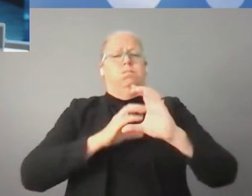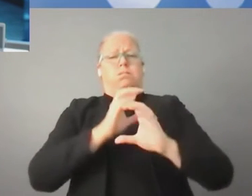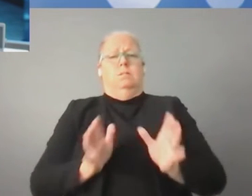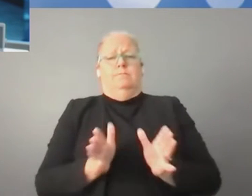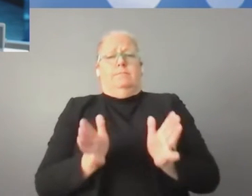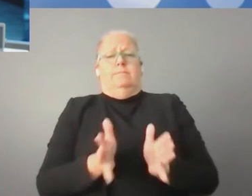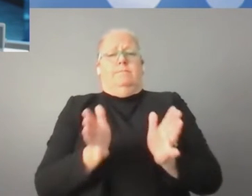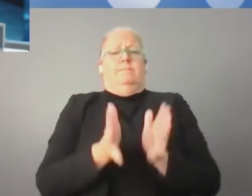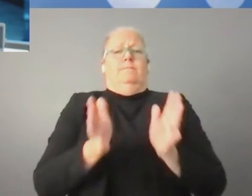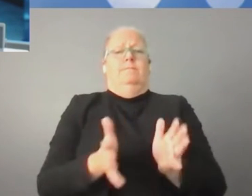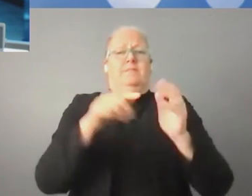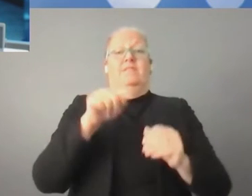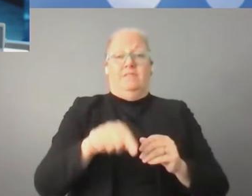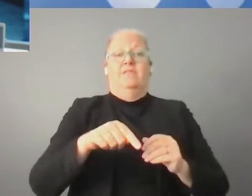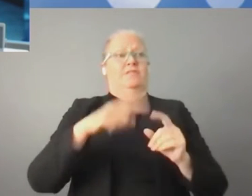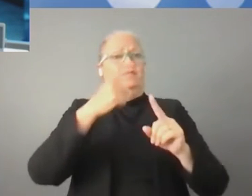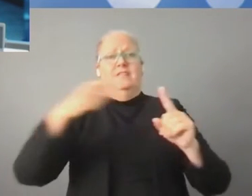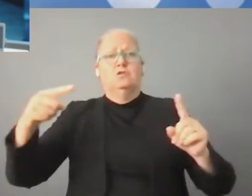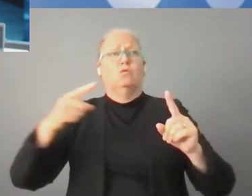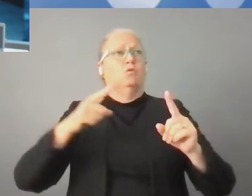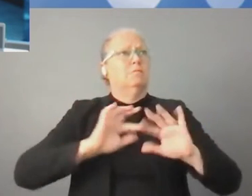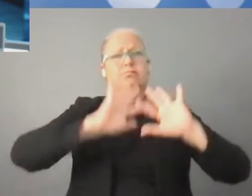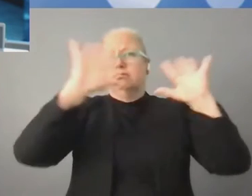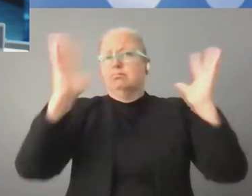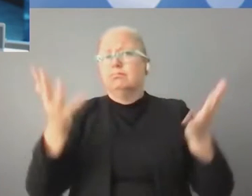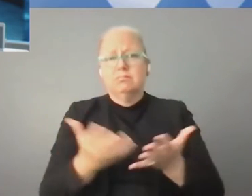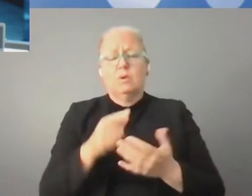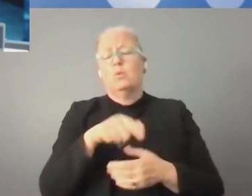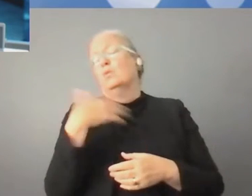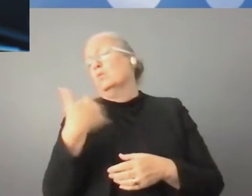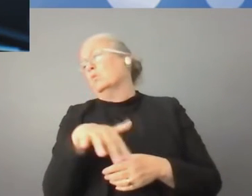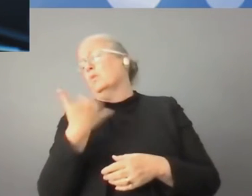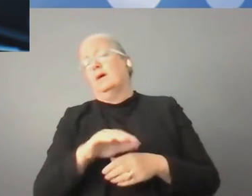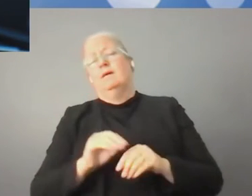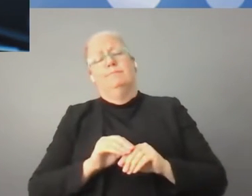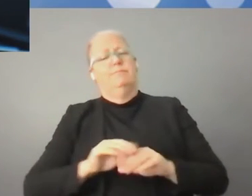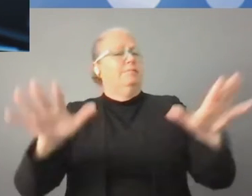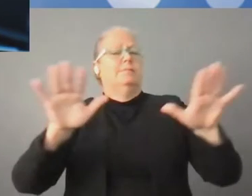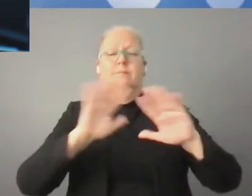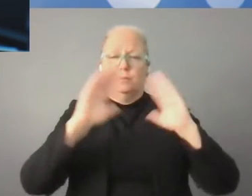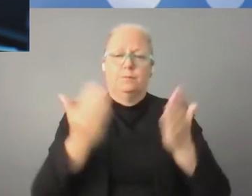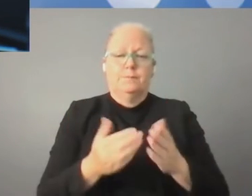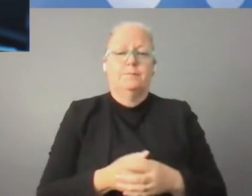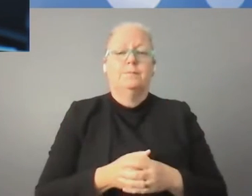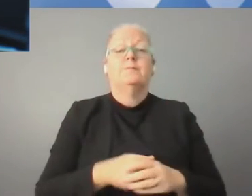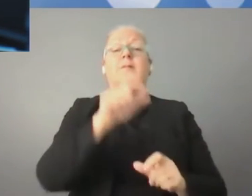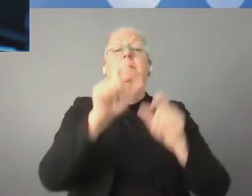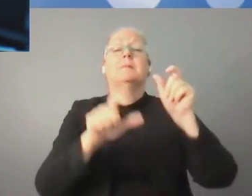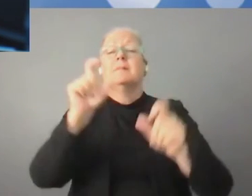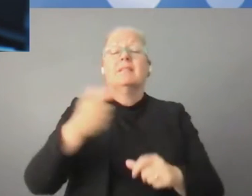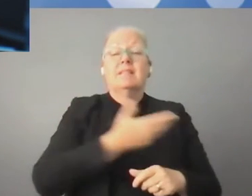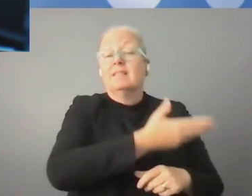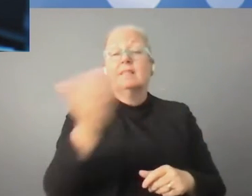toward technology and influenced the development of the digital economy. People around the world have become